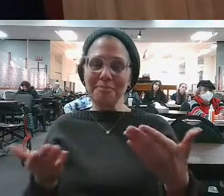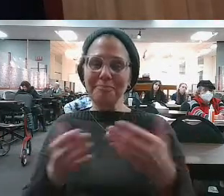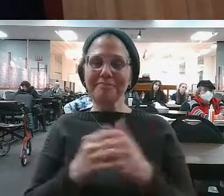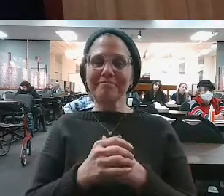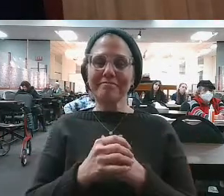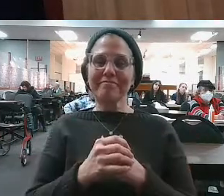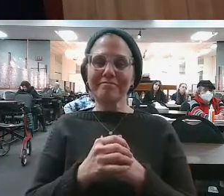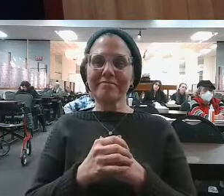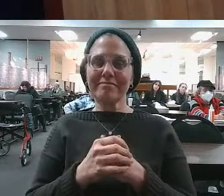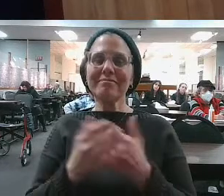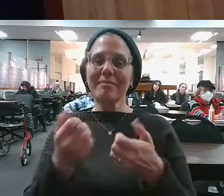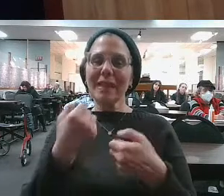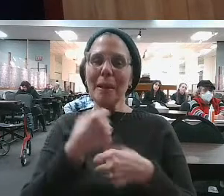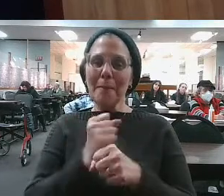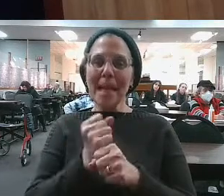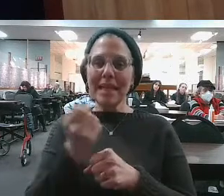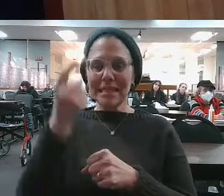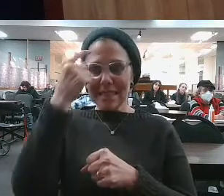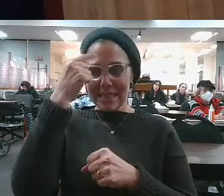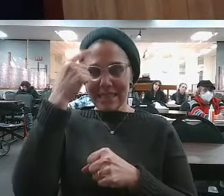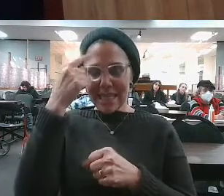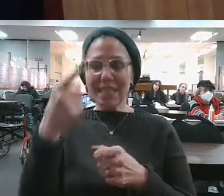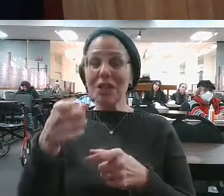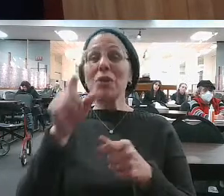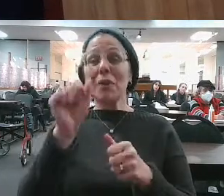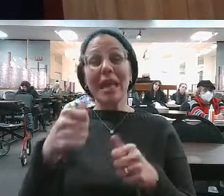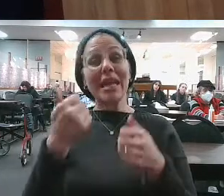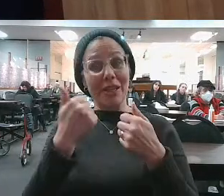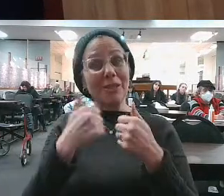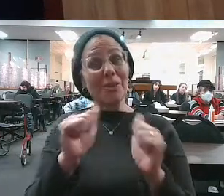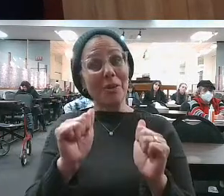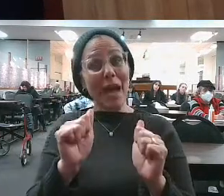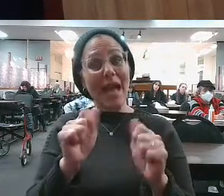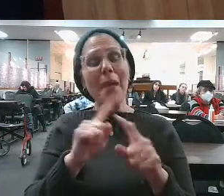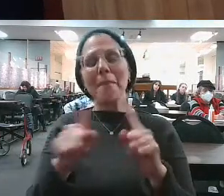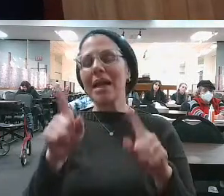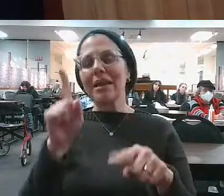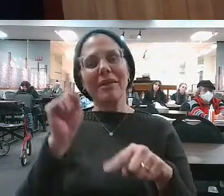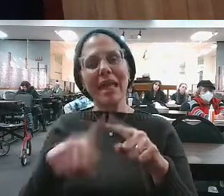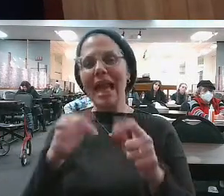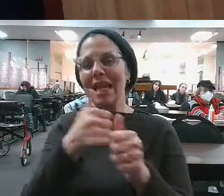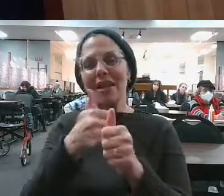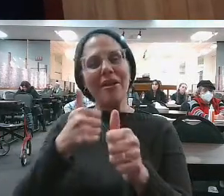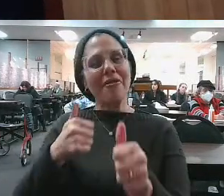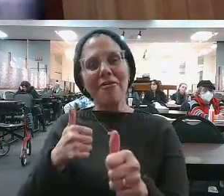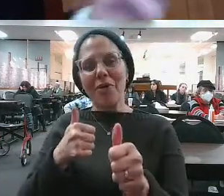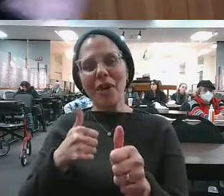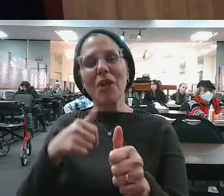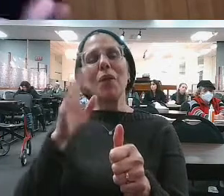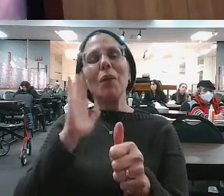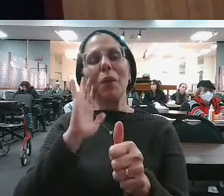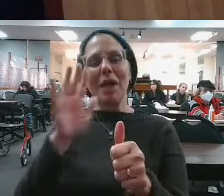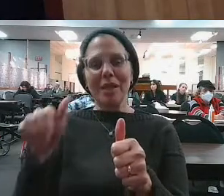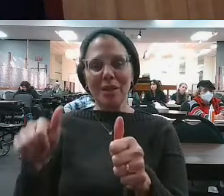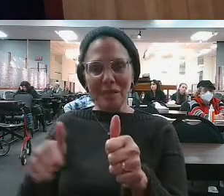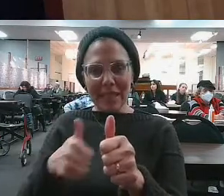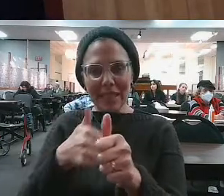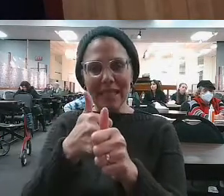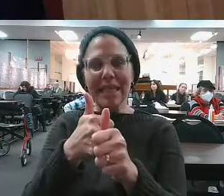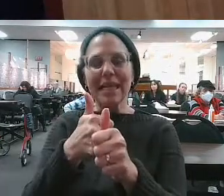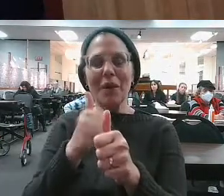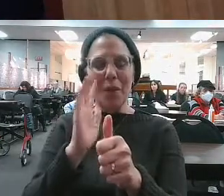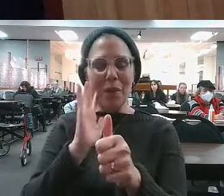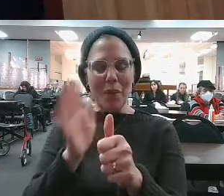and challenge, which makes sense. But first of all, you know, you could try. You'll never fully avoid it. You'll never, it'll always find you.